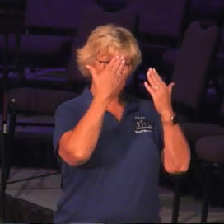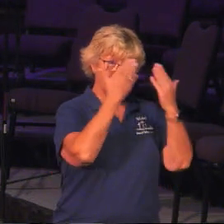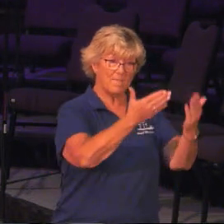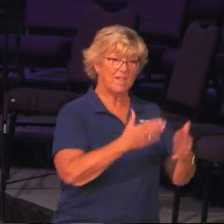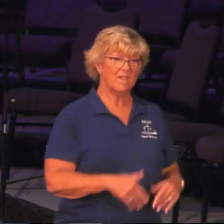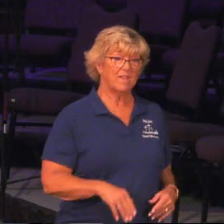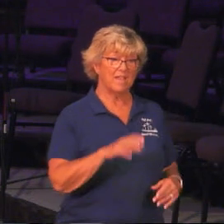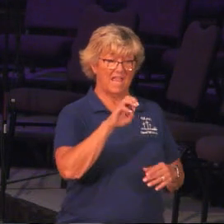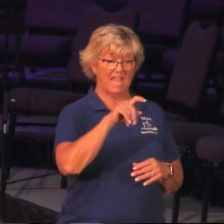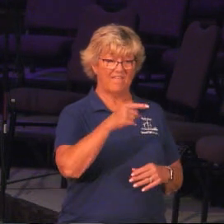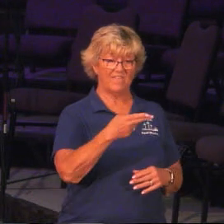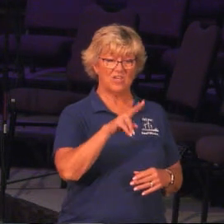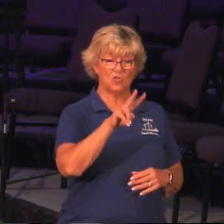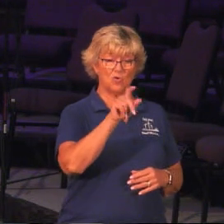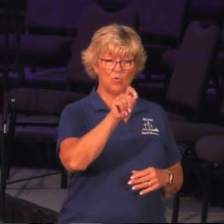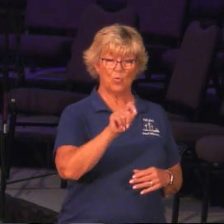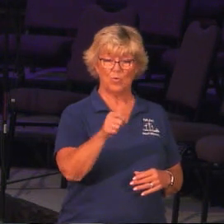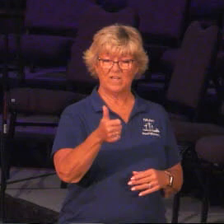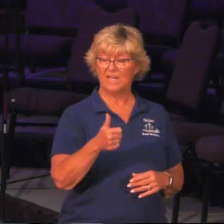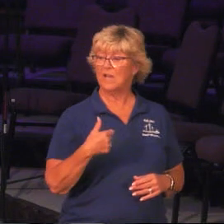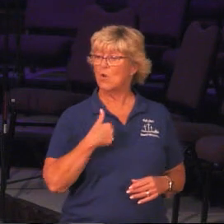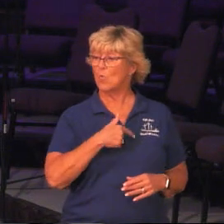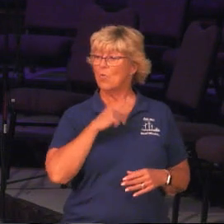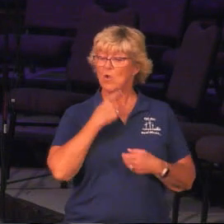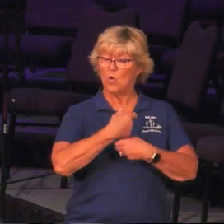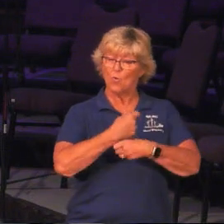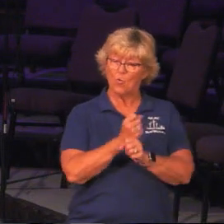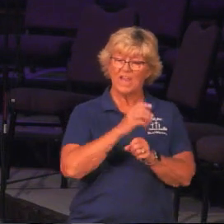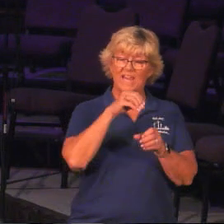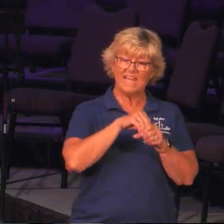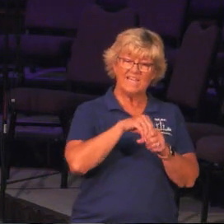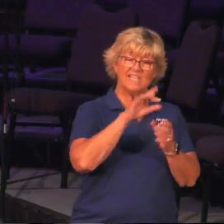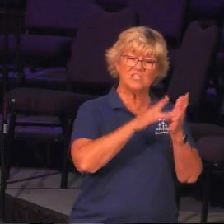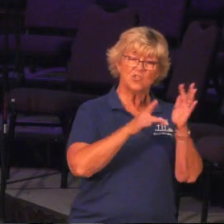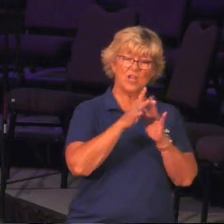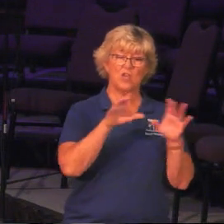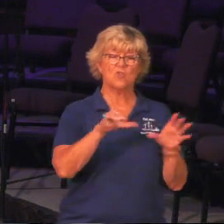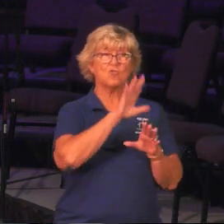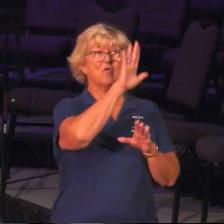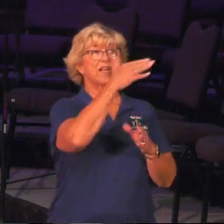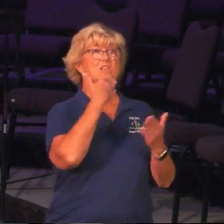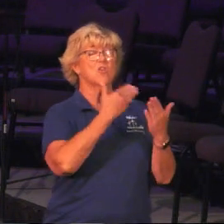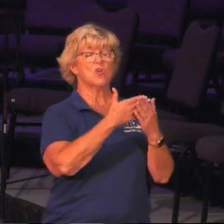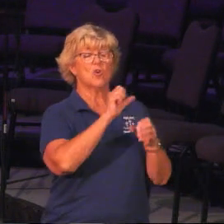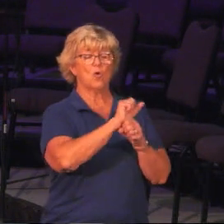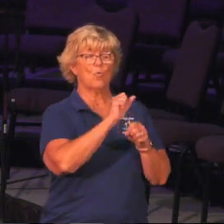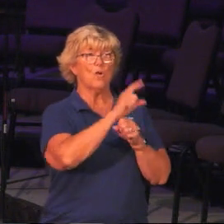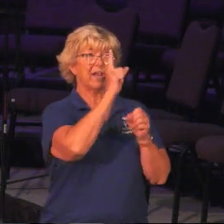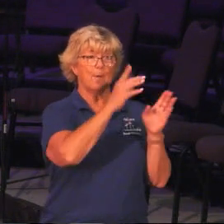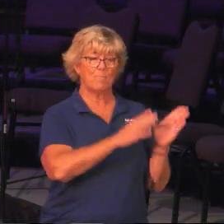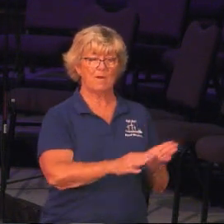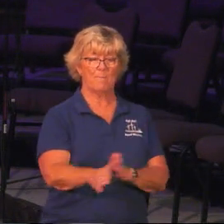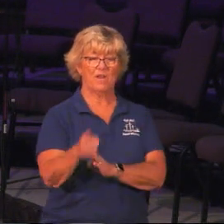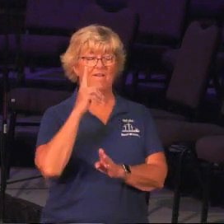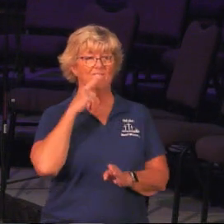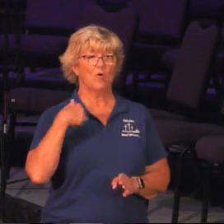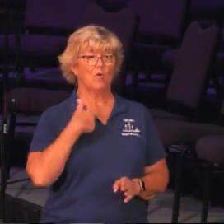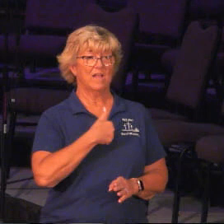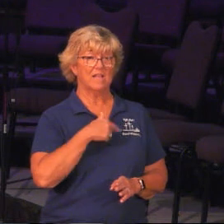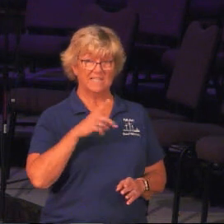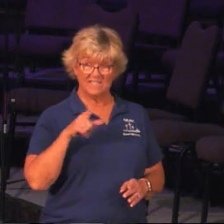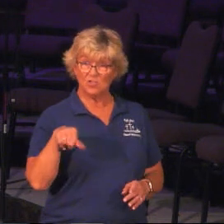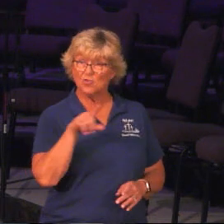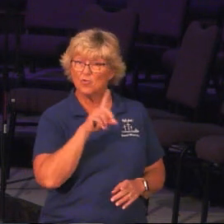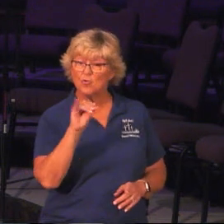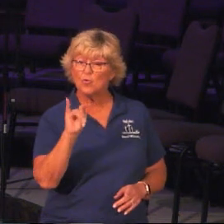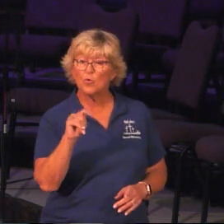Ephesians 2, 10 says, are Christ's handiwork, creating Christ Jesus to do the good works that God prepared in advance. Did you do them?